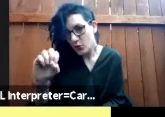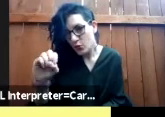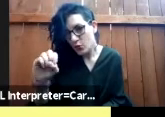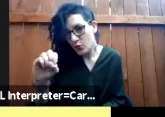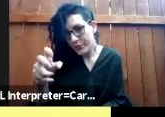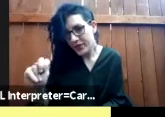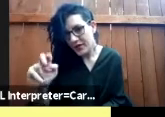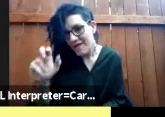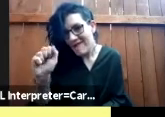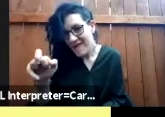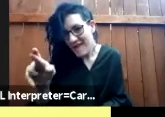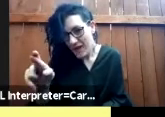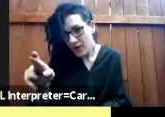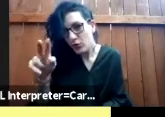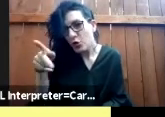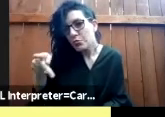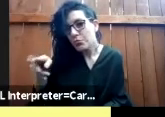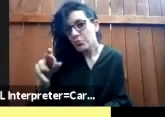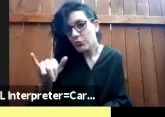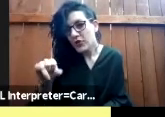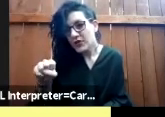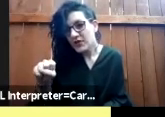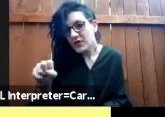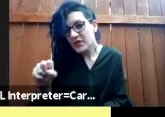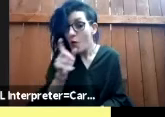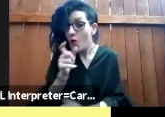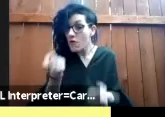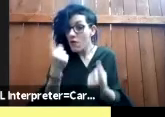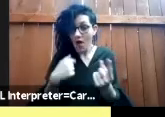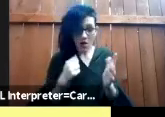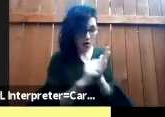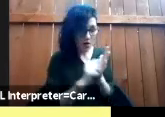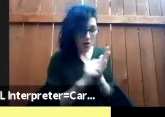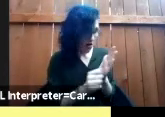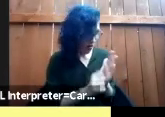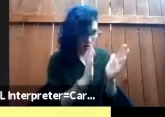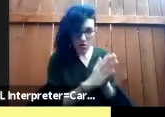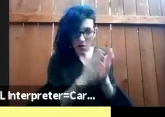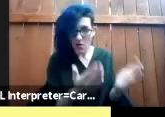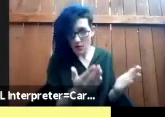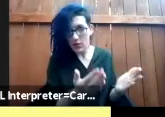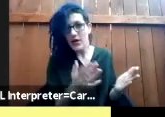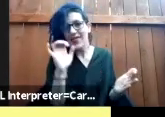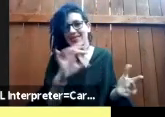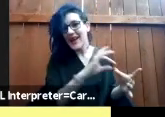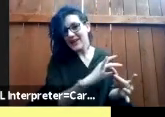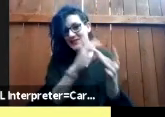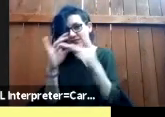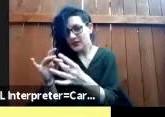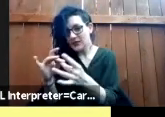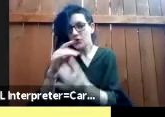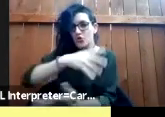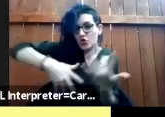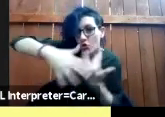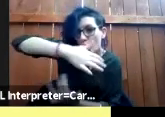does it's it connects uh it makes a connection between social political racial and economic structures of the status